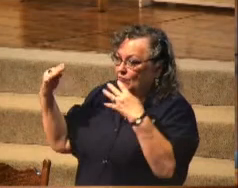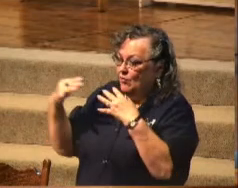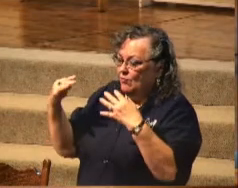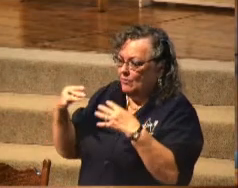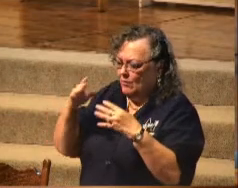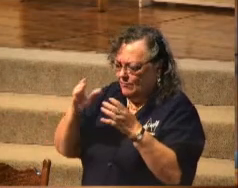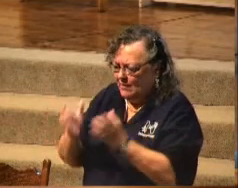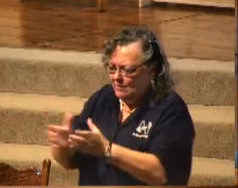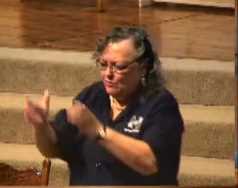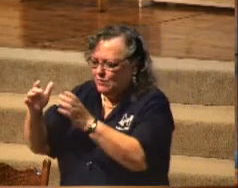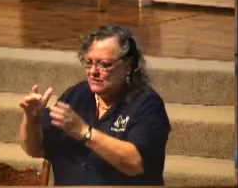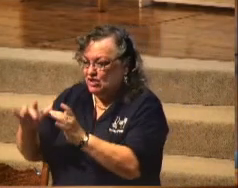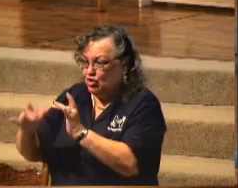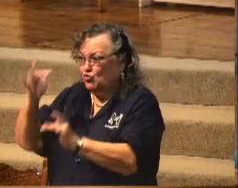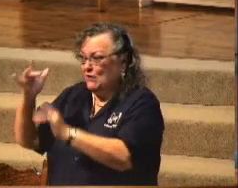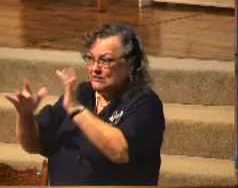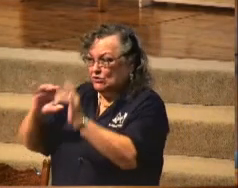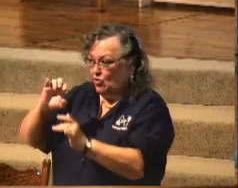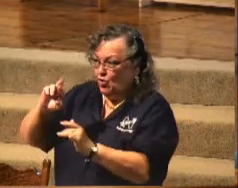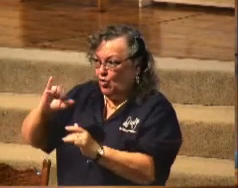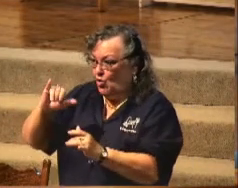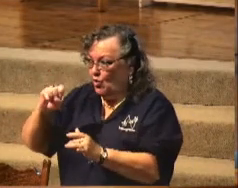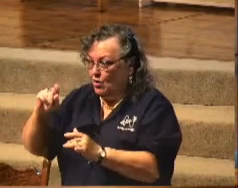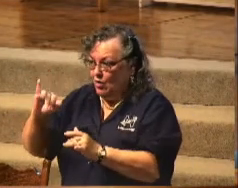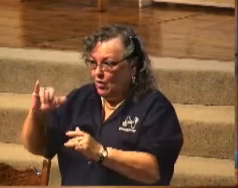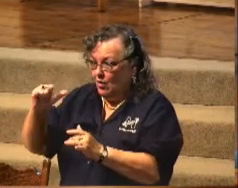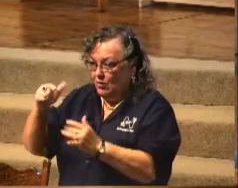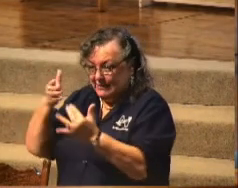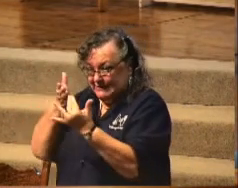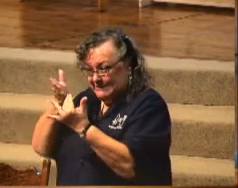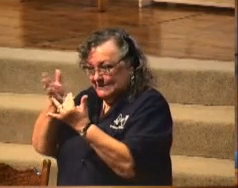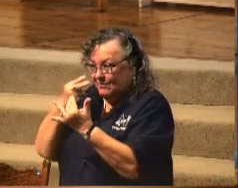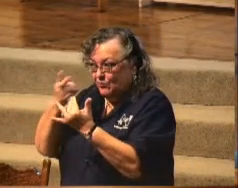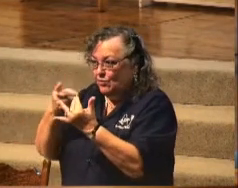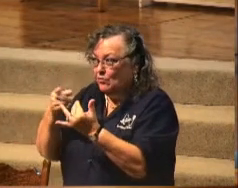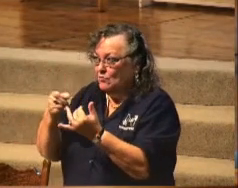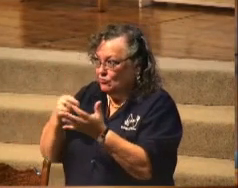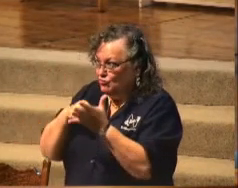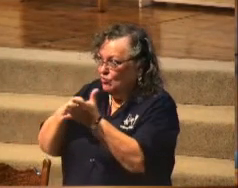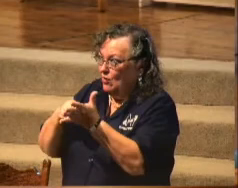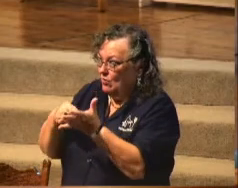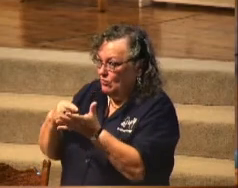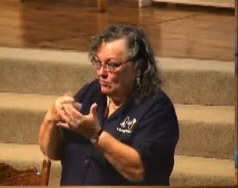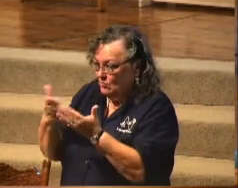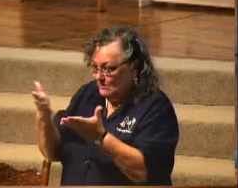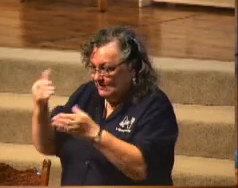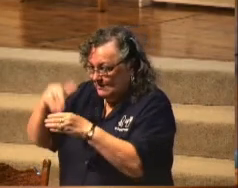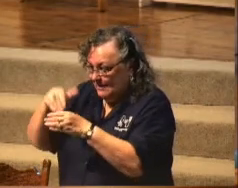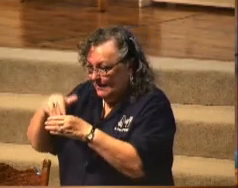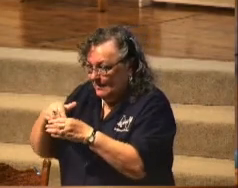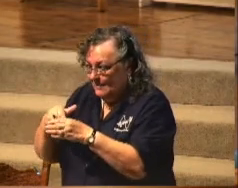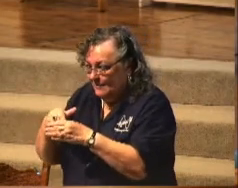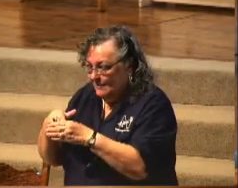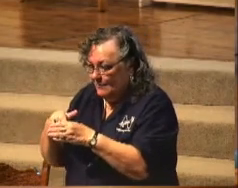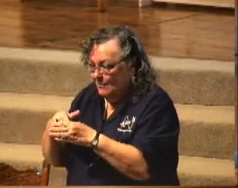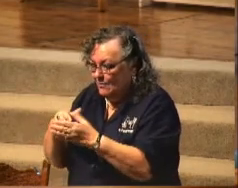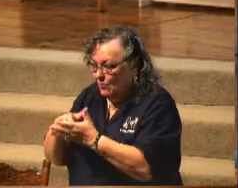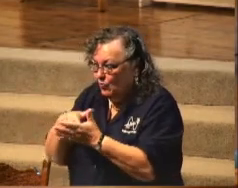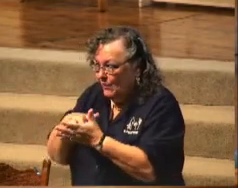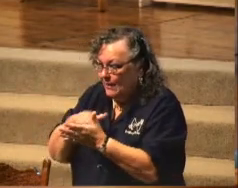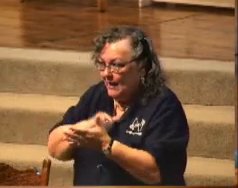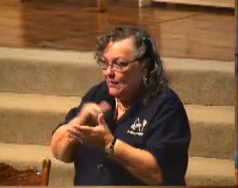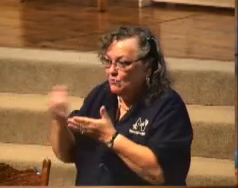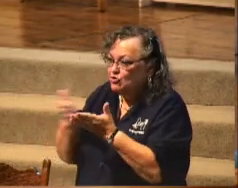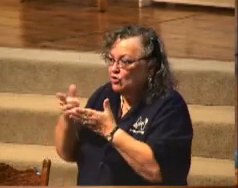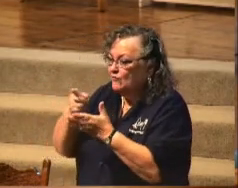goblet of crystal. So clear. My transparency shows my contents so clear. Though fragile am I, I will serve